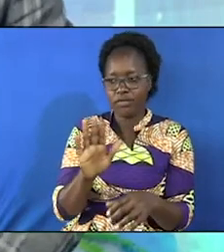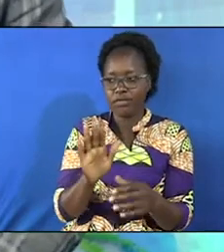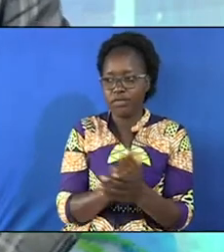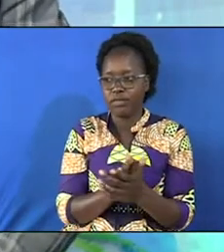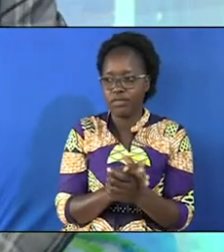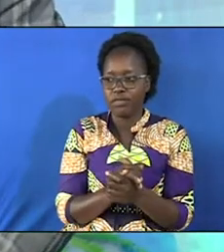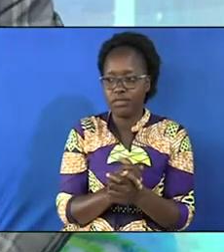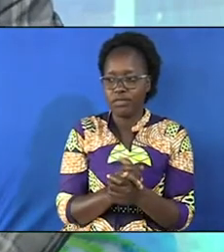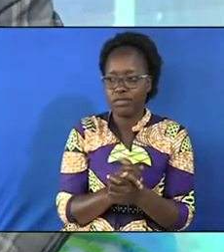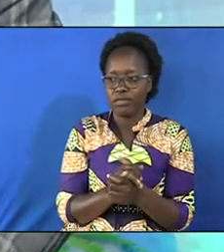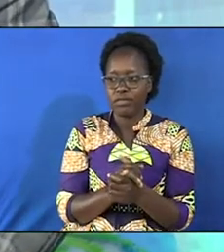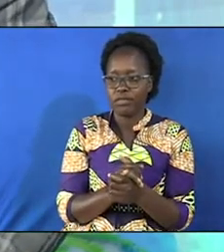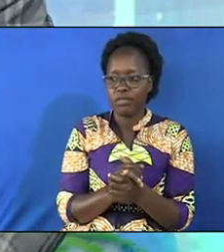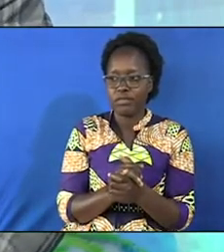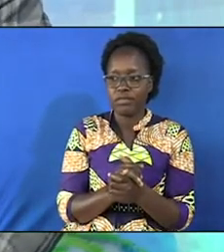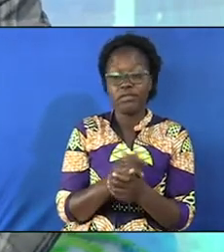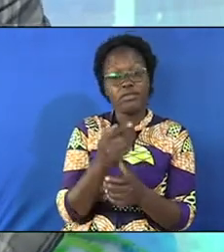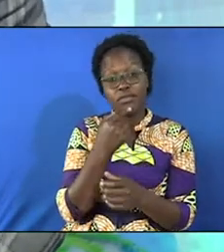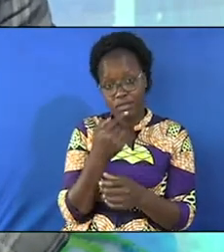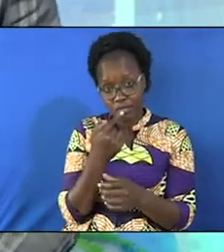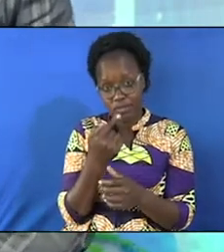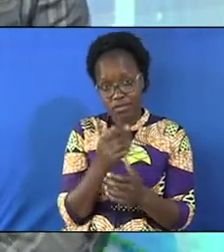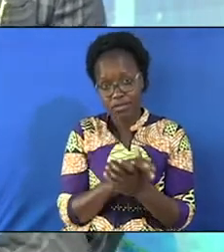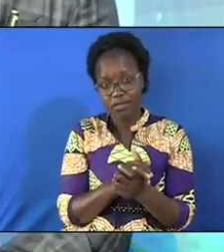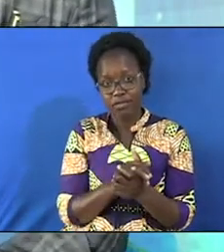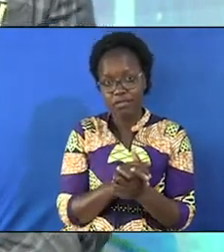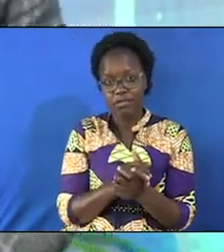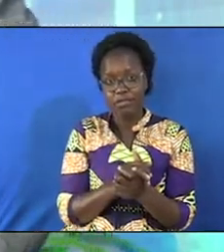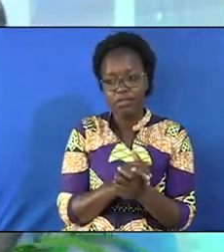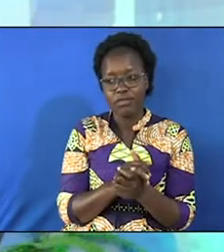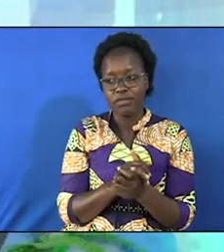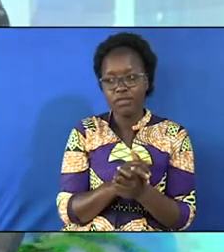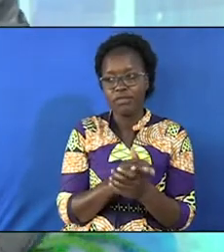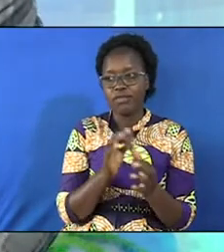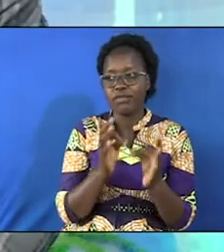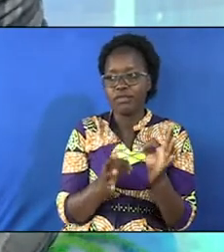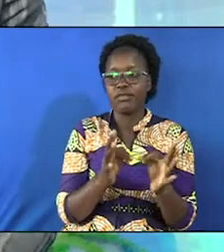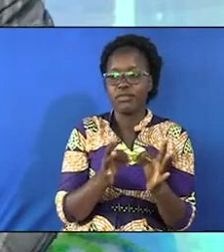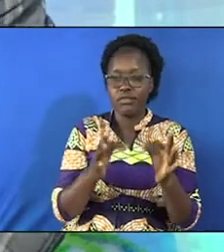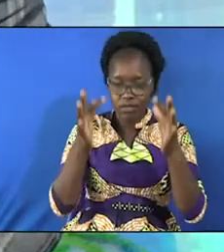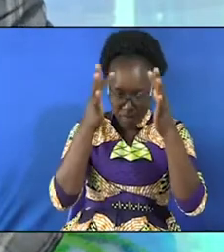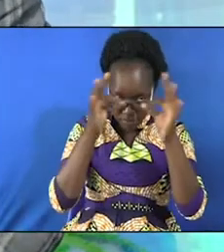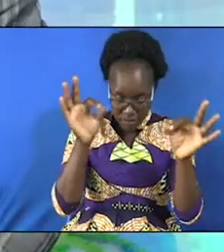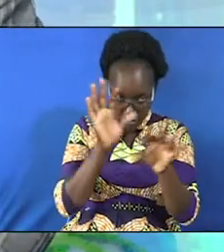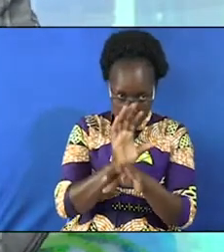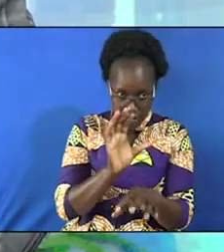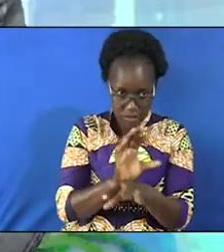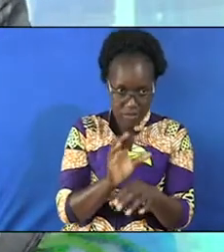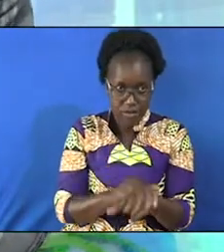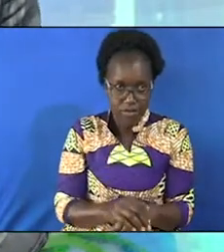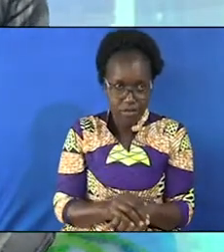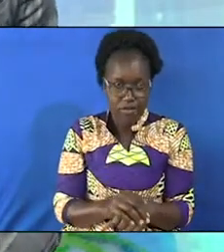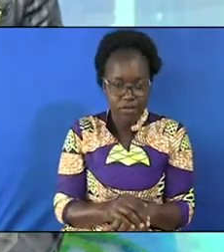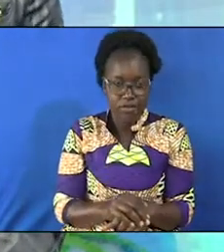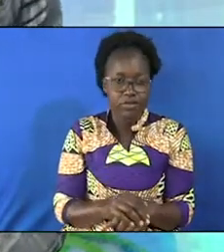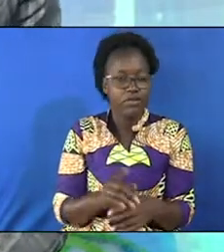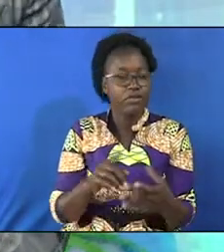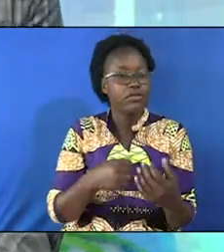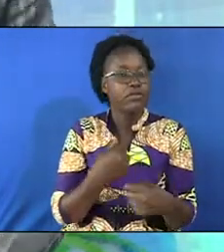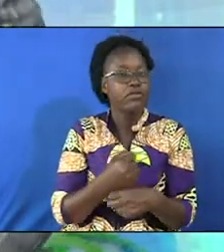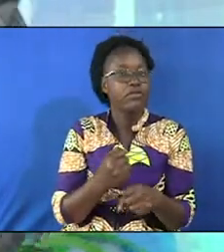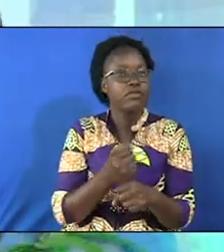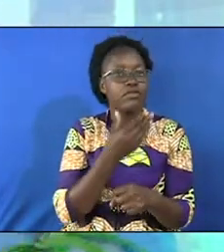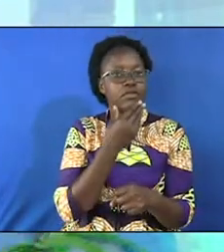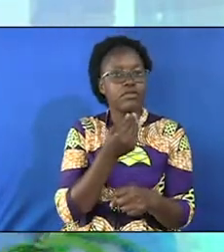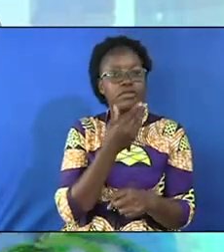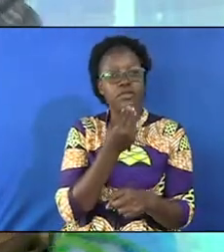you didn't get me I'm saying this if you are in church what makes a man